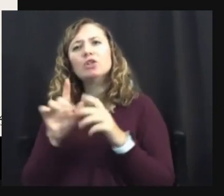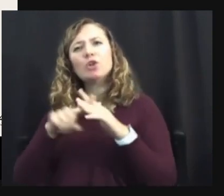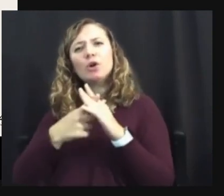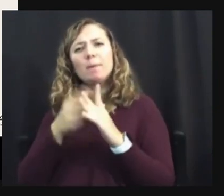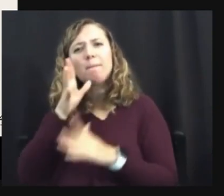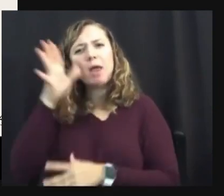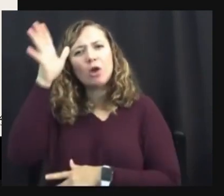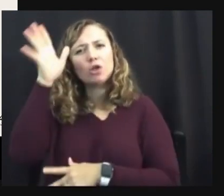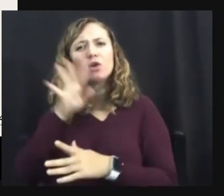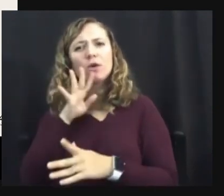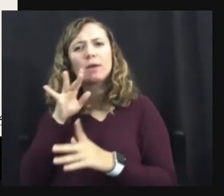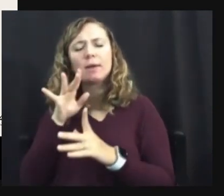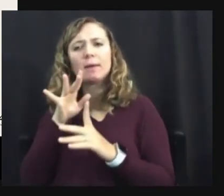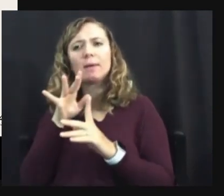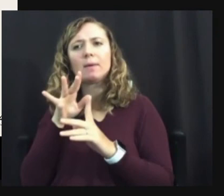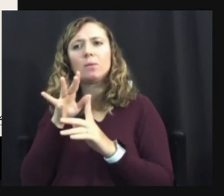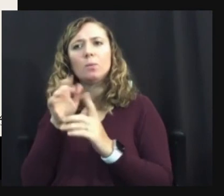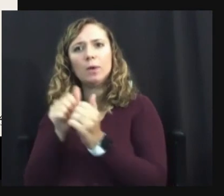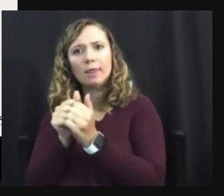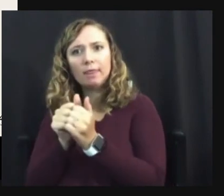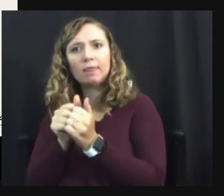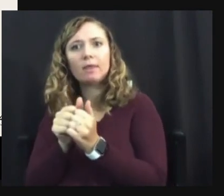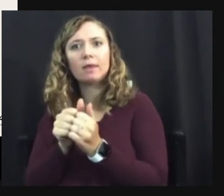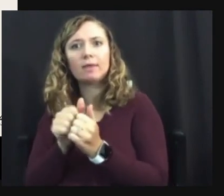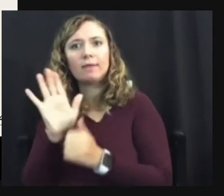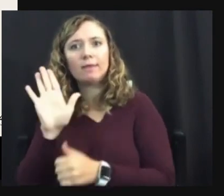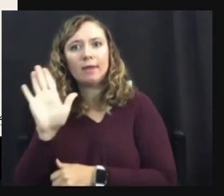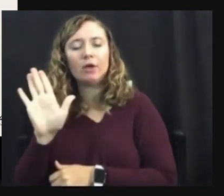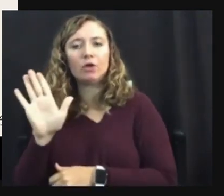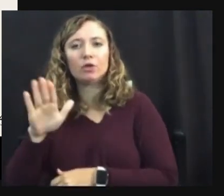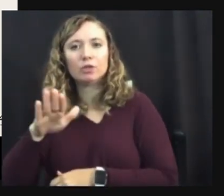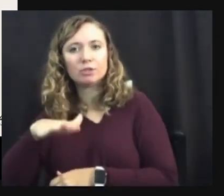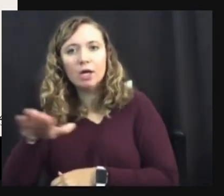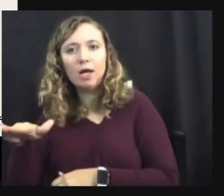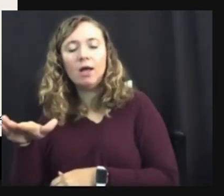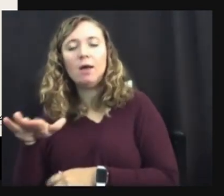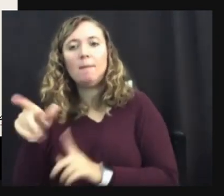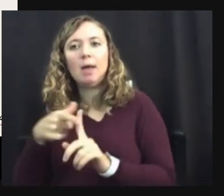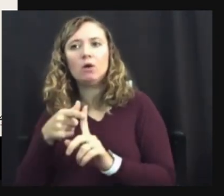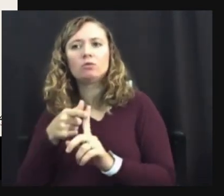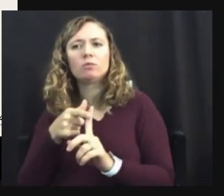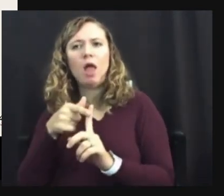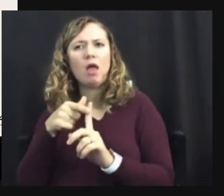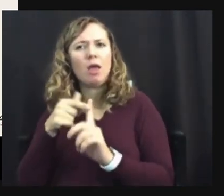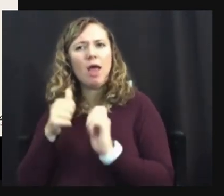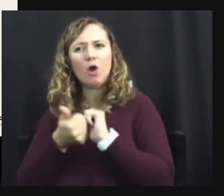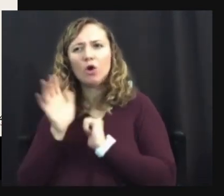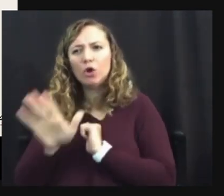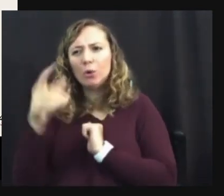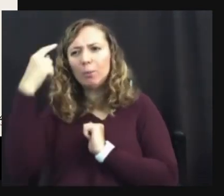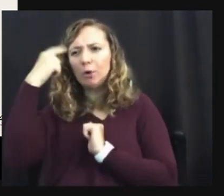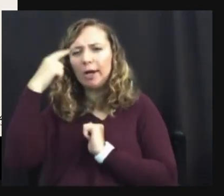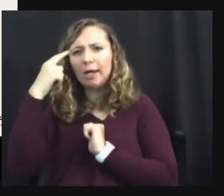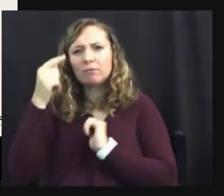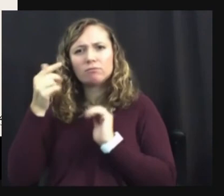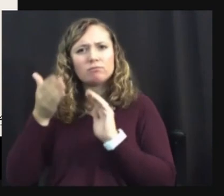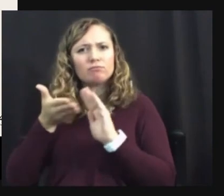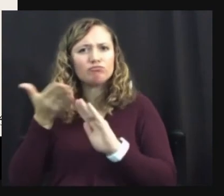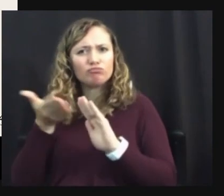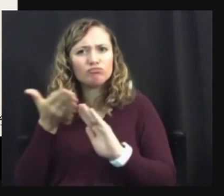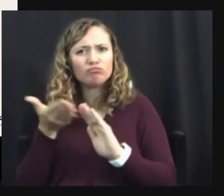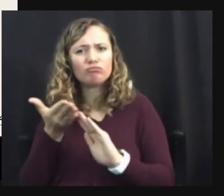There's also, um, another thing that I'll include on the follow-up materials is, um,